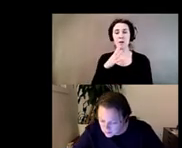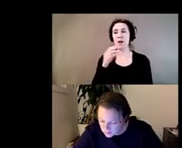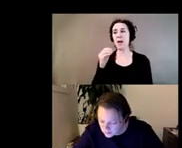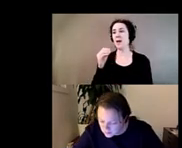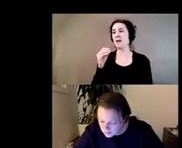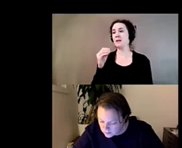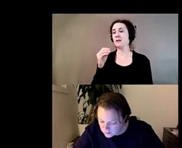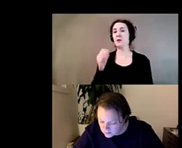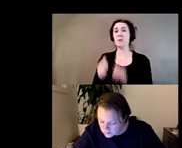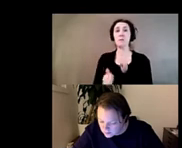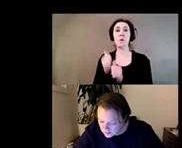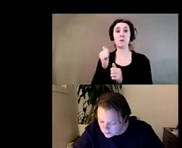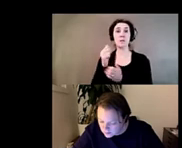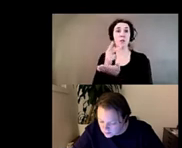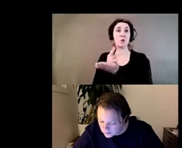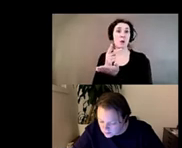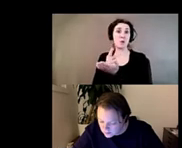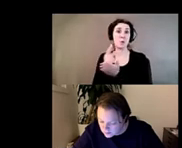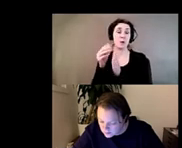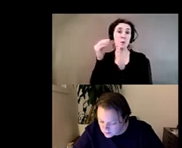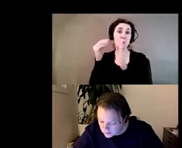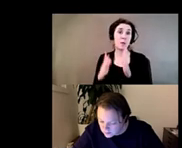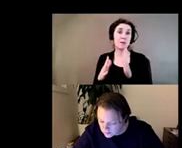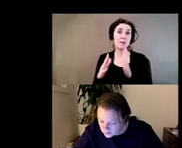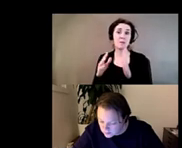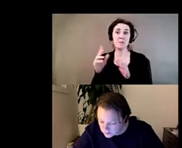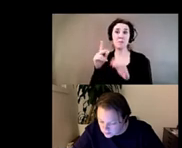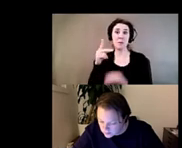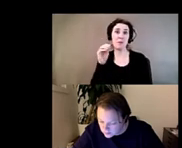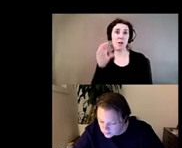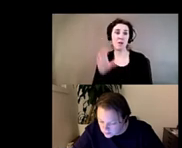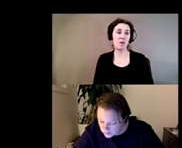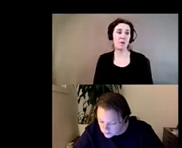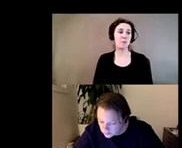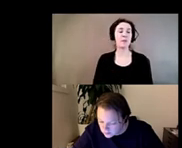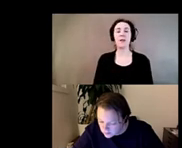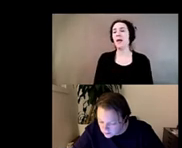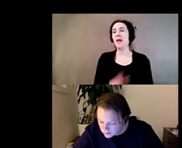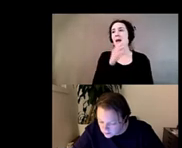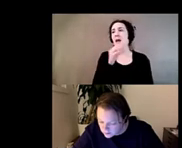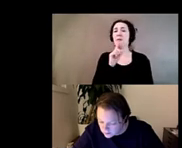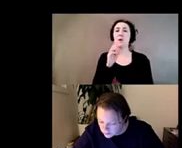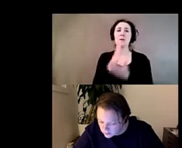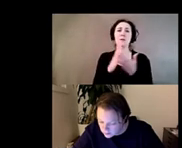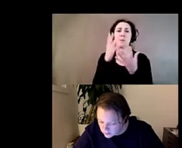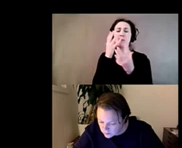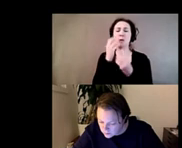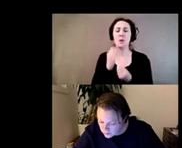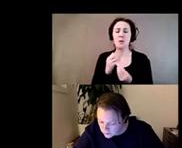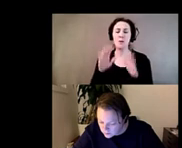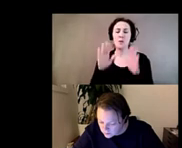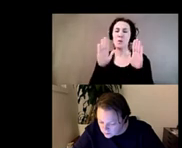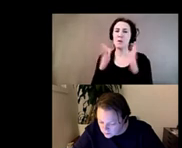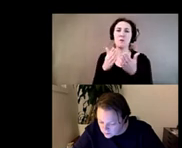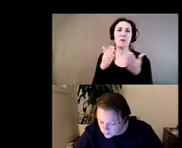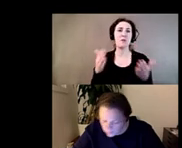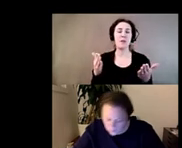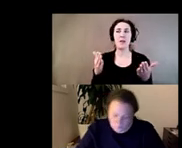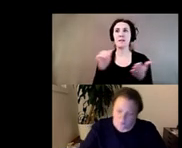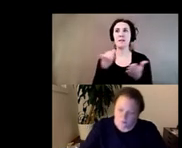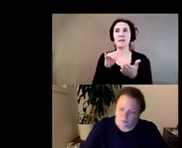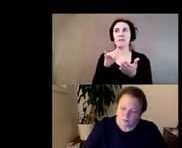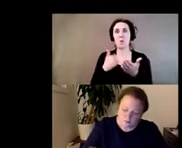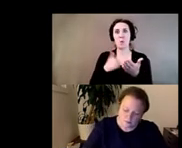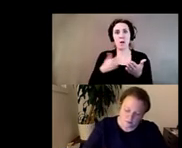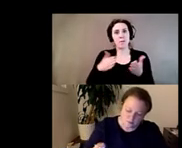graduate students of color and there are just some beautiful wonderful things about the things that we're able to do in that space but